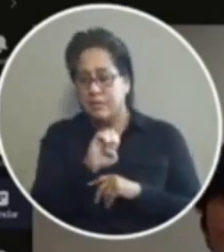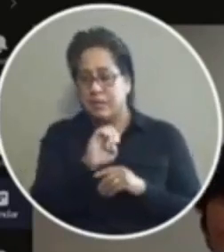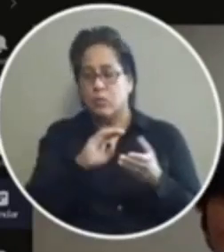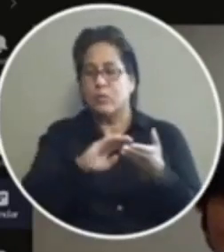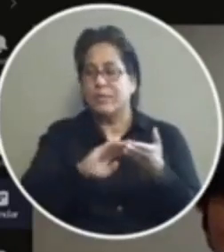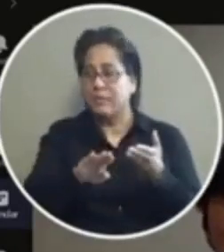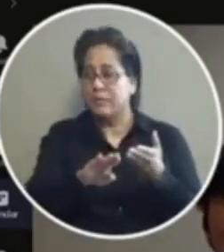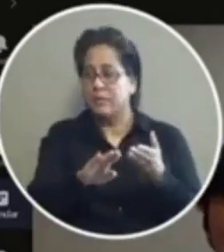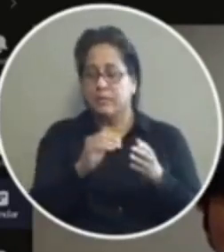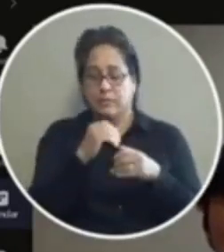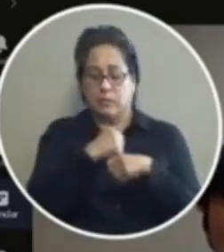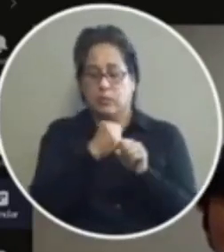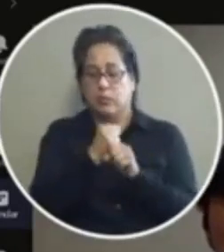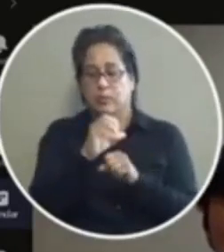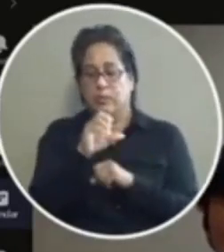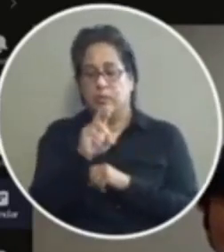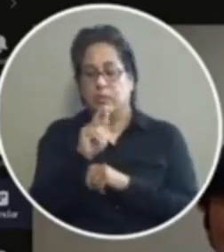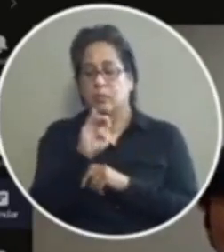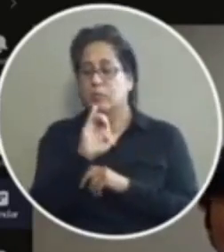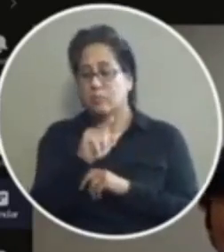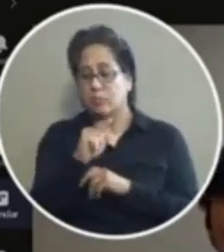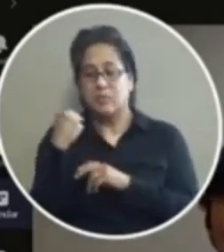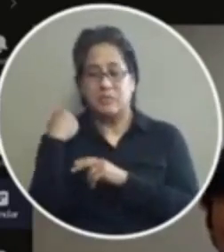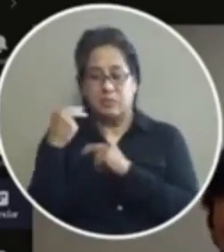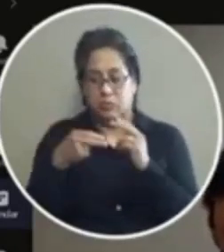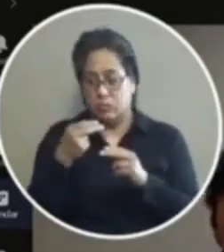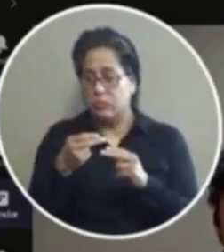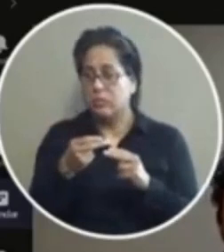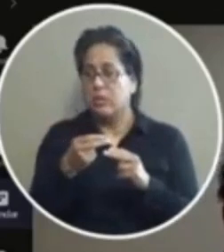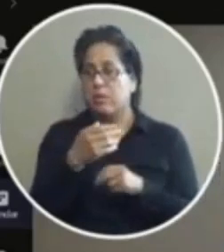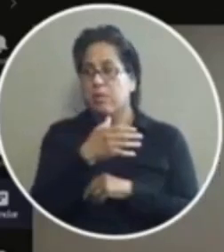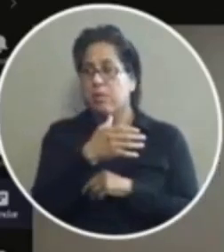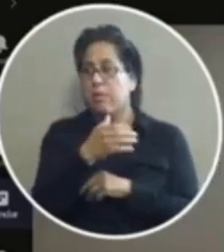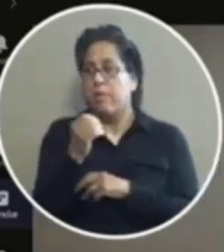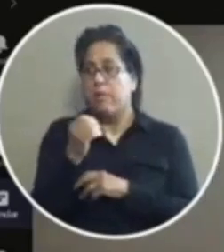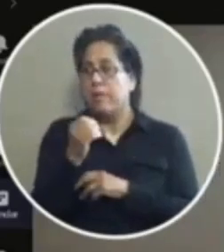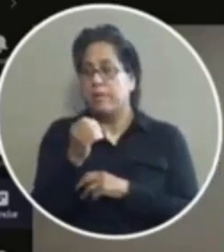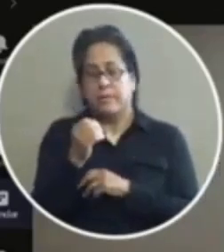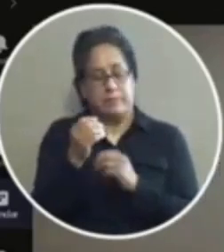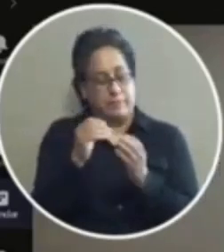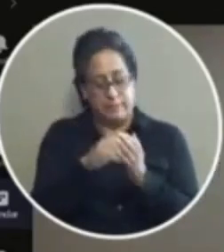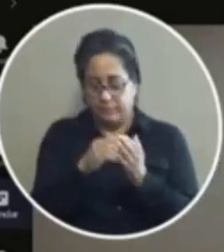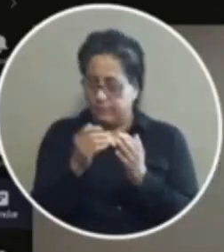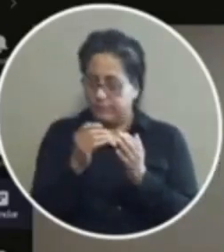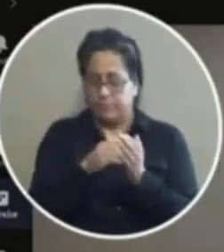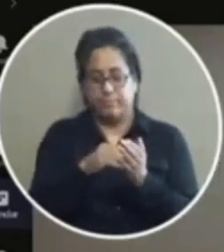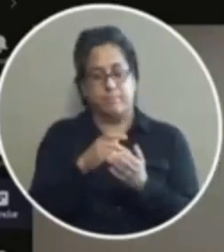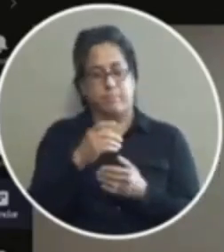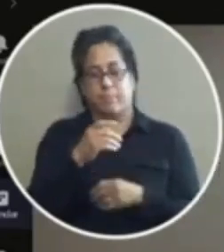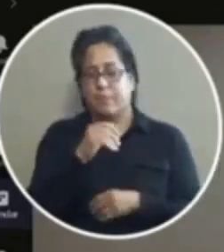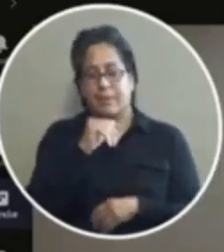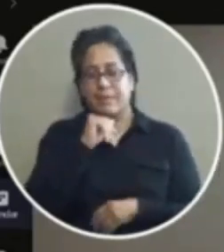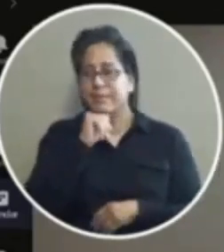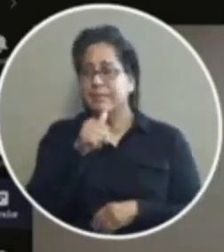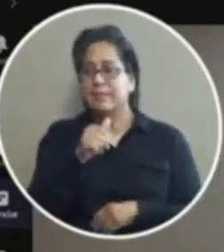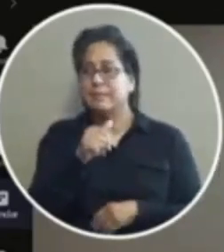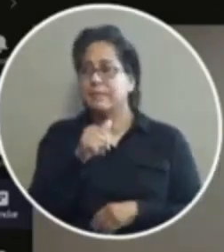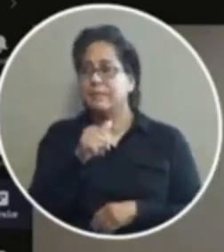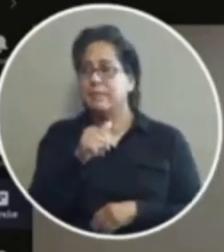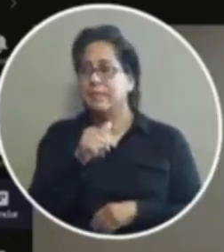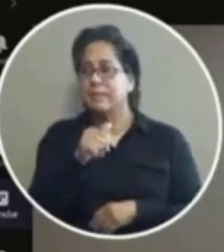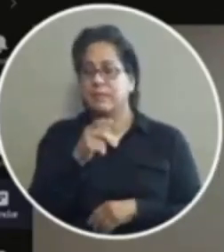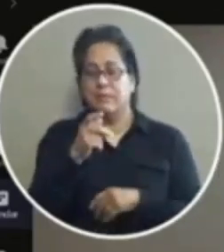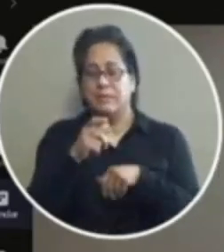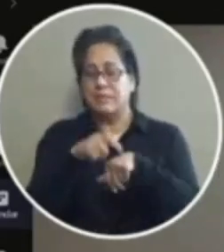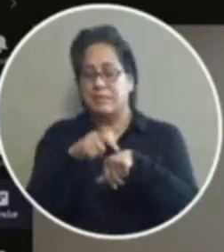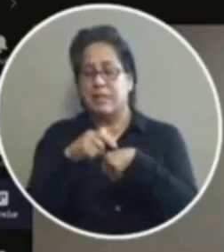does it creates a criminal history for everyone and it's not again i have to repeat it's not a time-saving